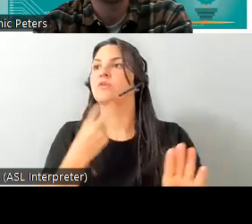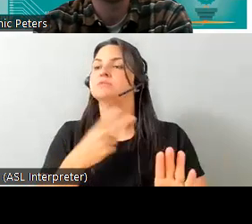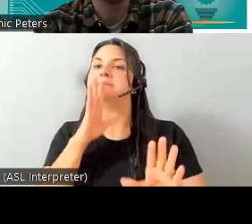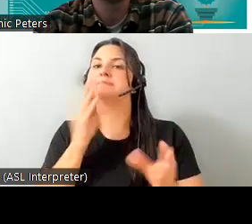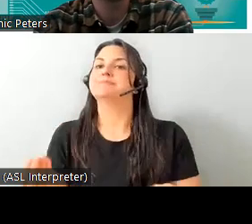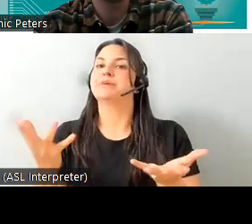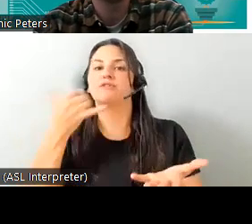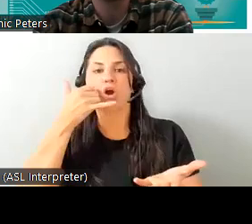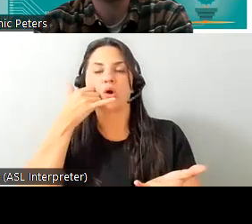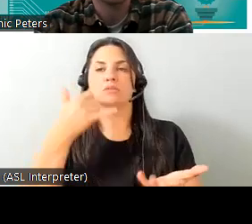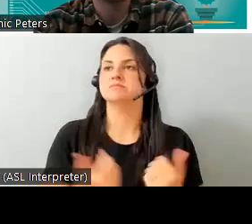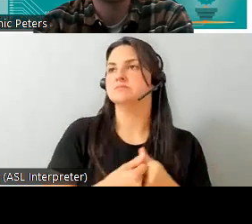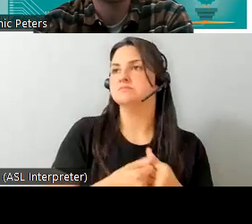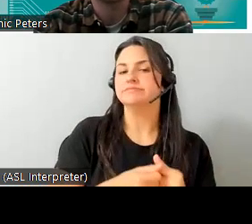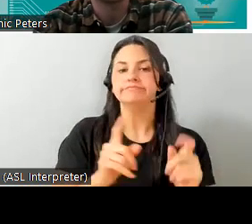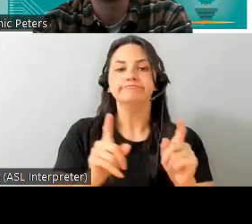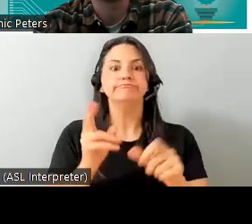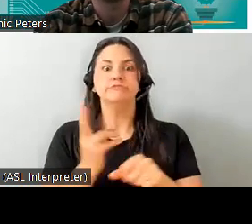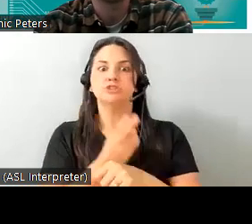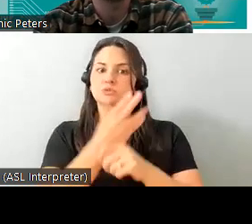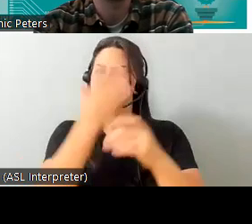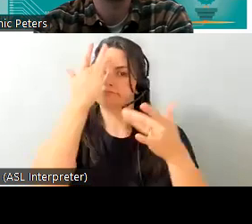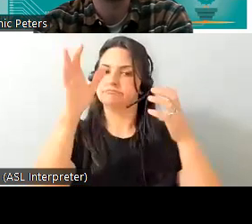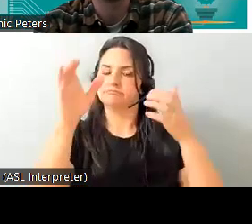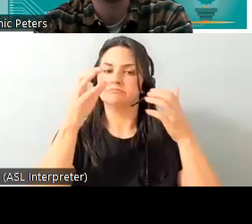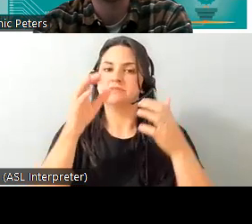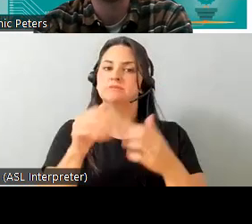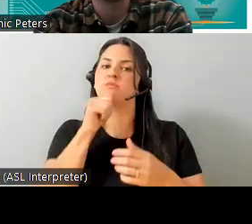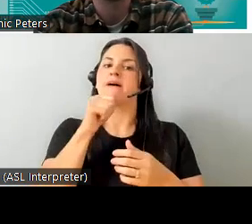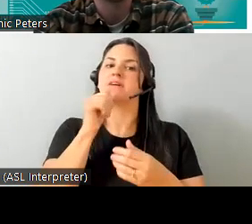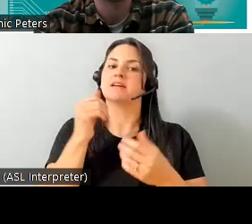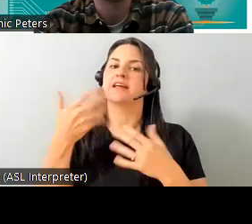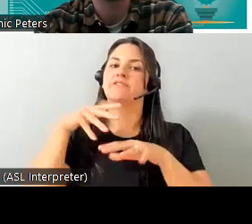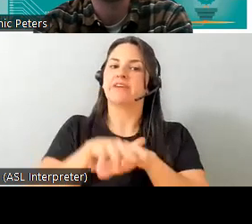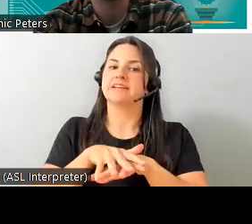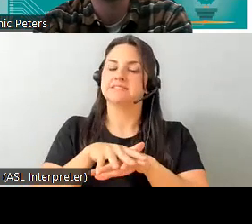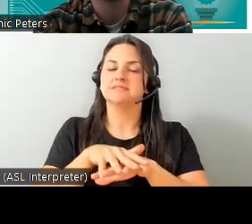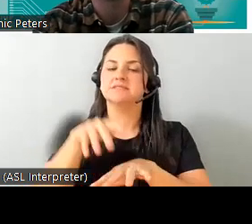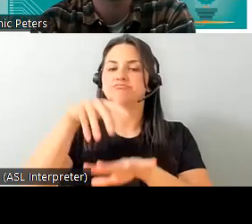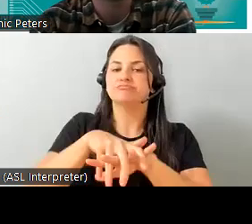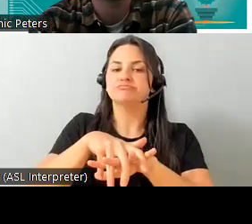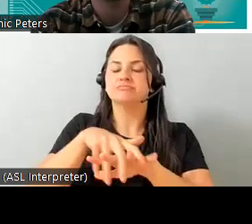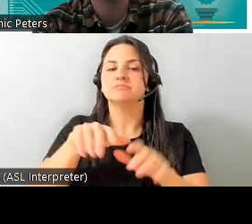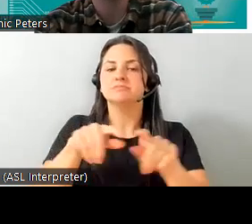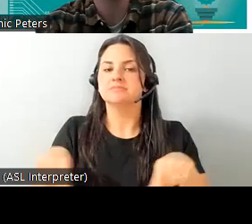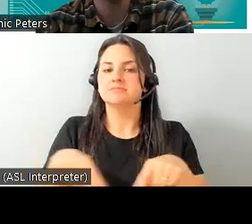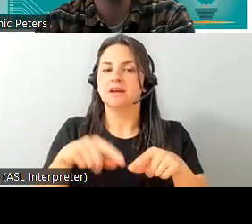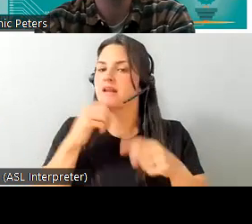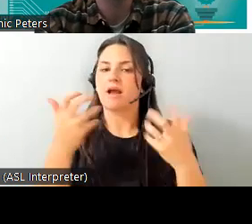usually use proprietary interfaces and they're not going to be compatible with standard smart home systems